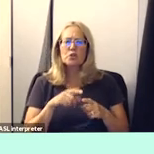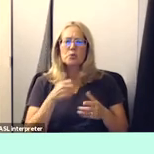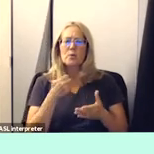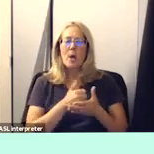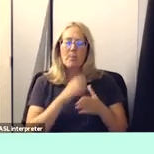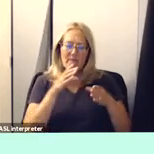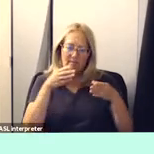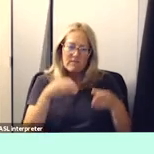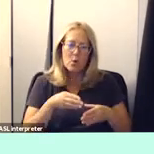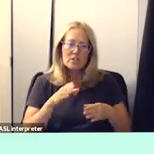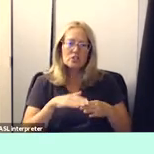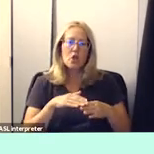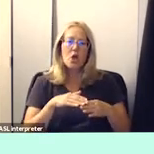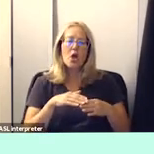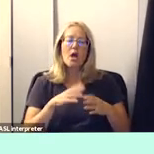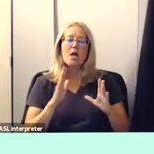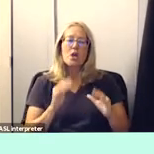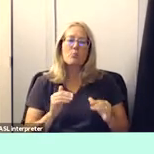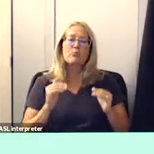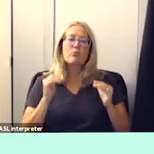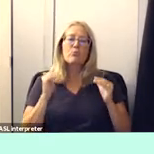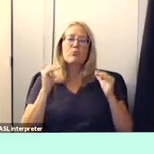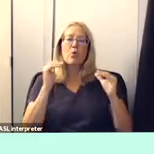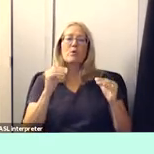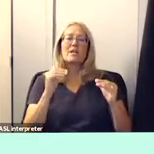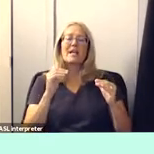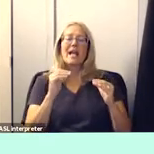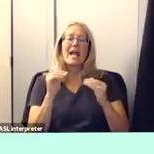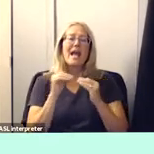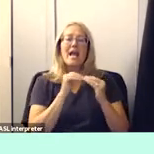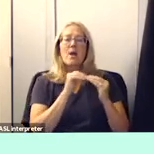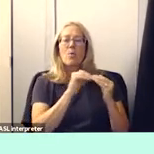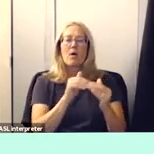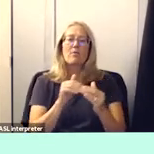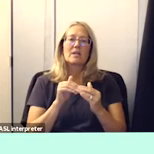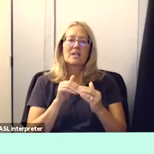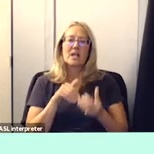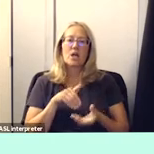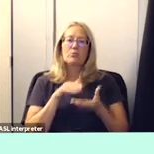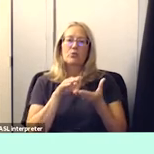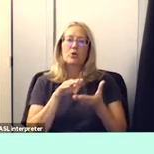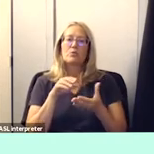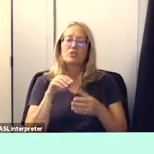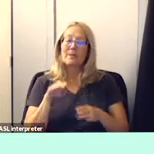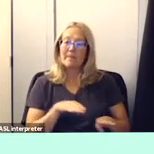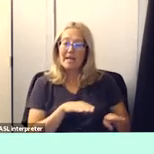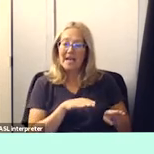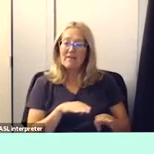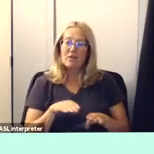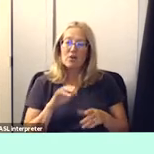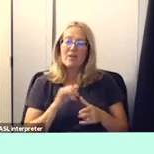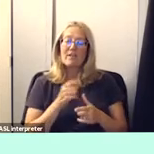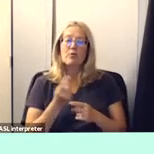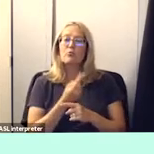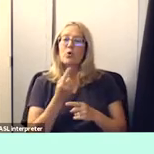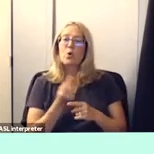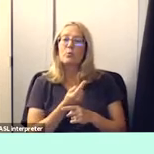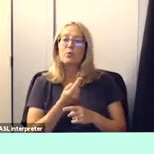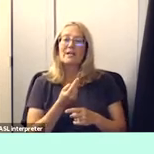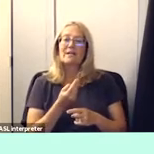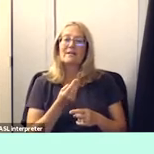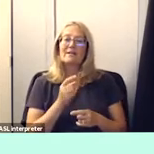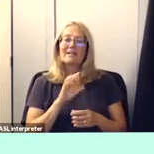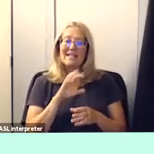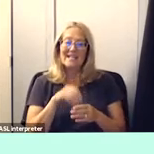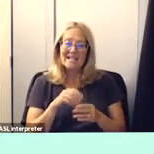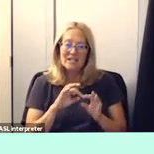focused on promoting equitable approaches to student behavior that are culturally appropriate they engage